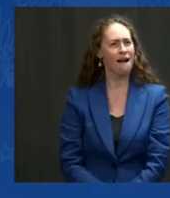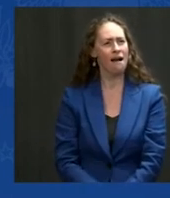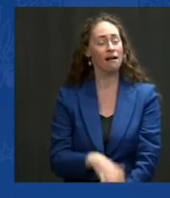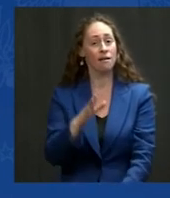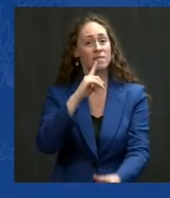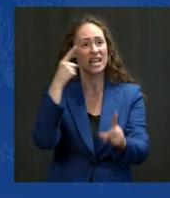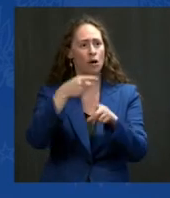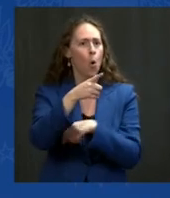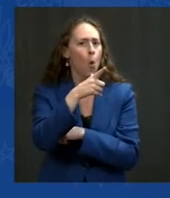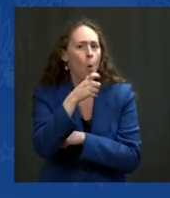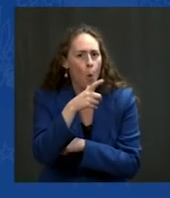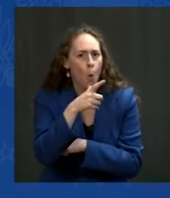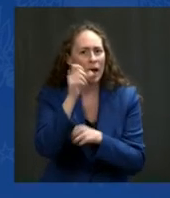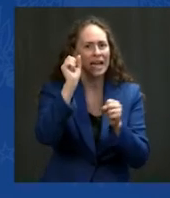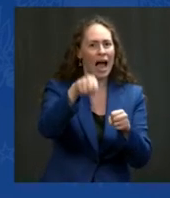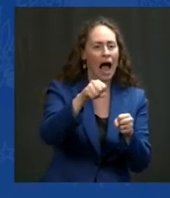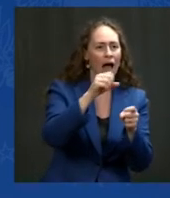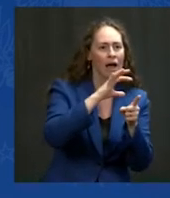what vote counts.